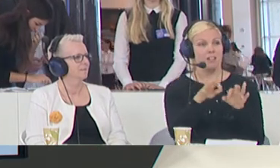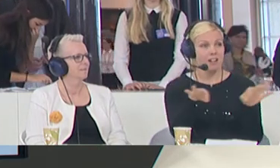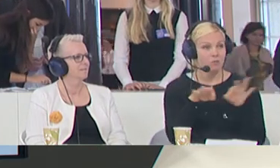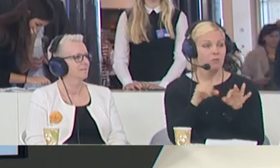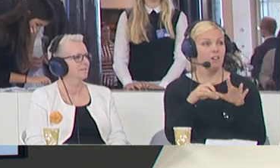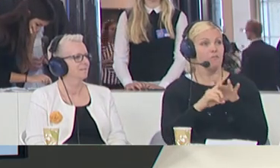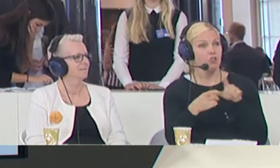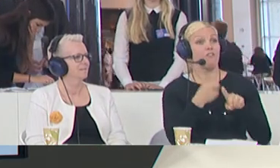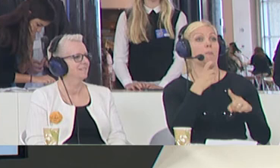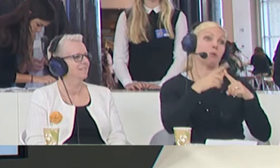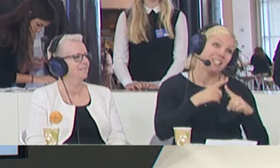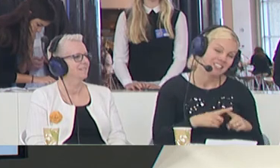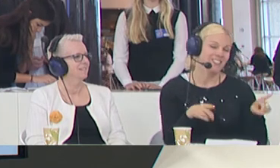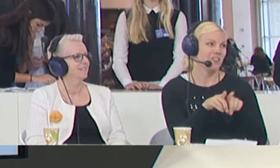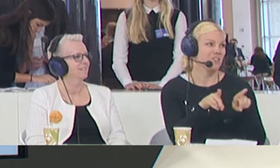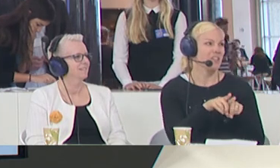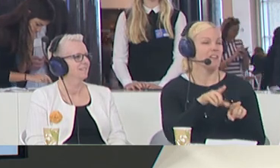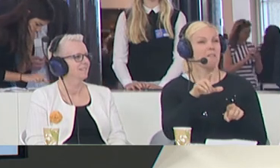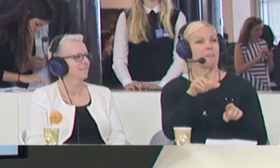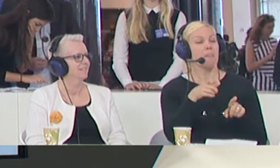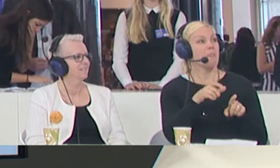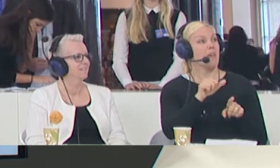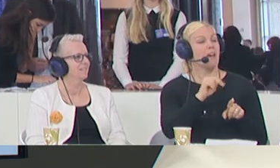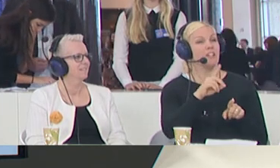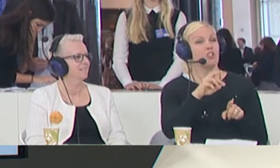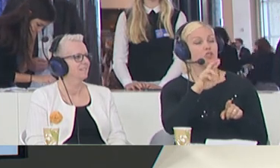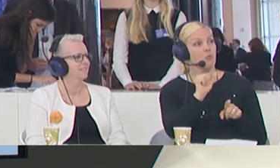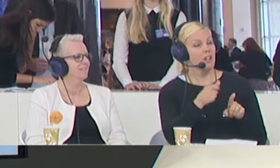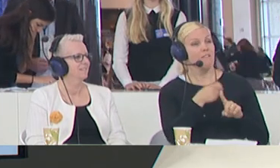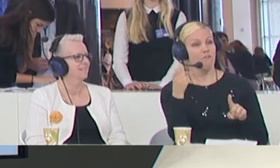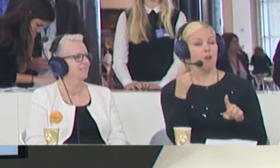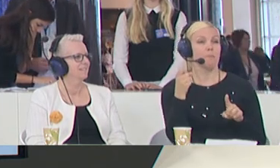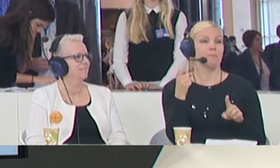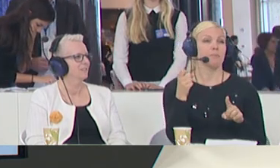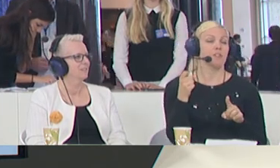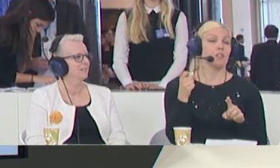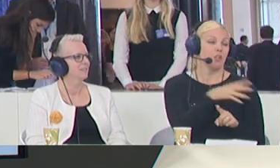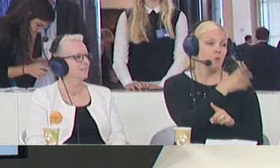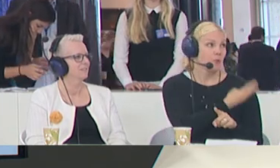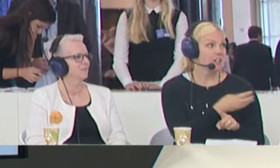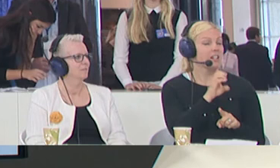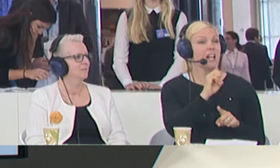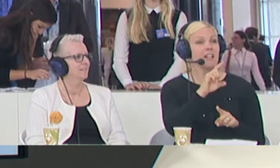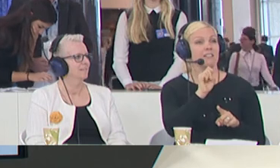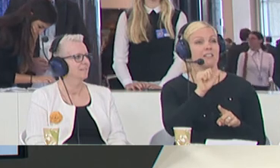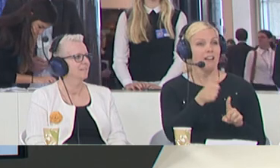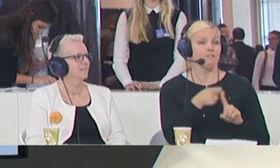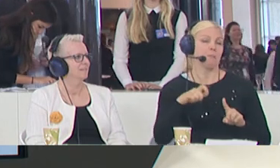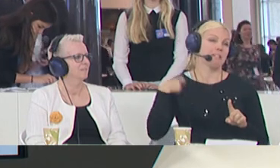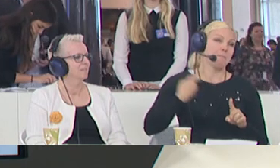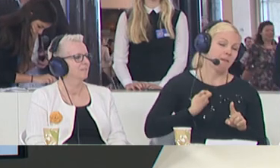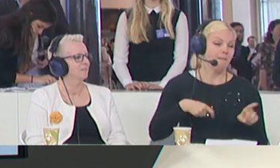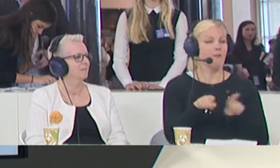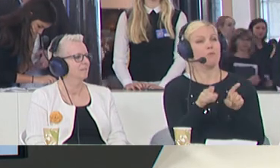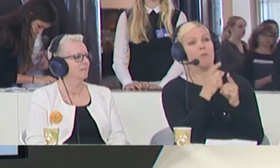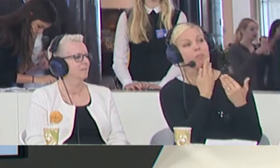Refugees from Greece also, and from Andrea Paciu from Croatia, and Elsa Jules Sanchez from Spain also. Thank